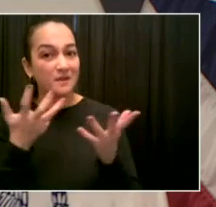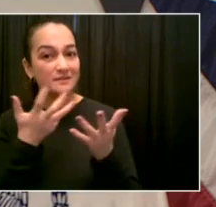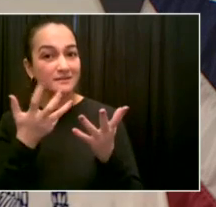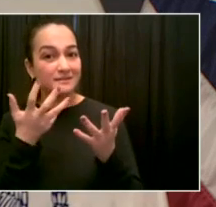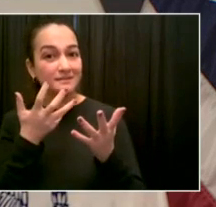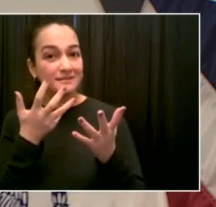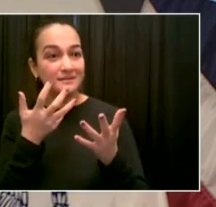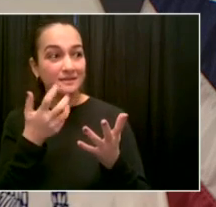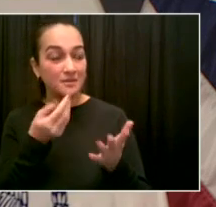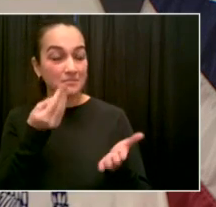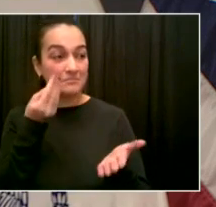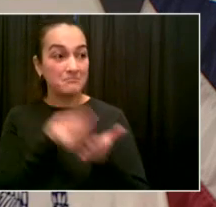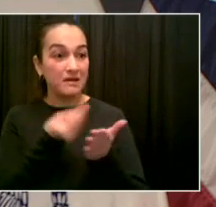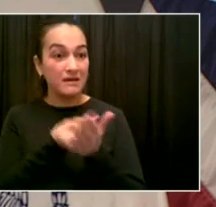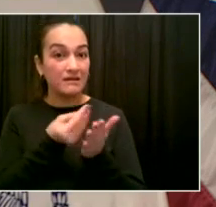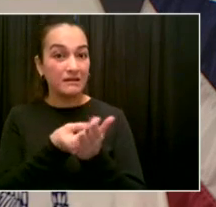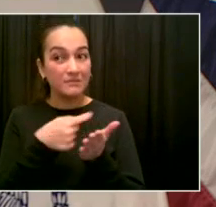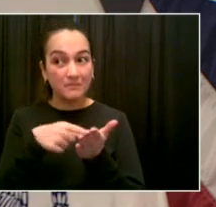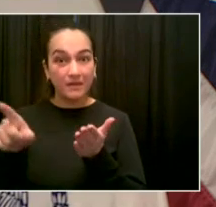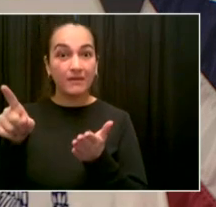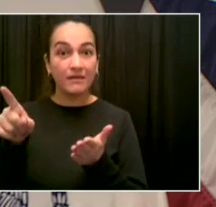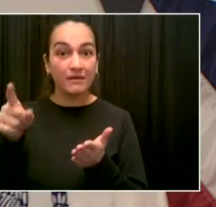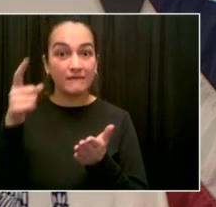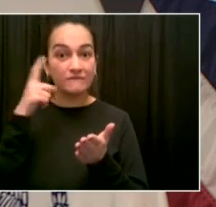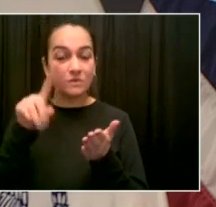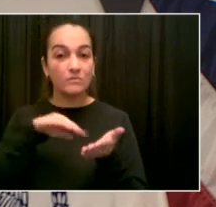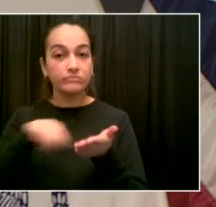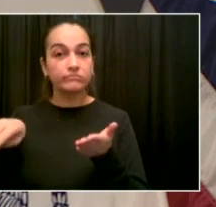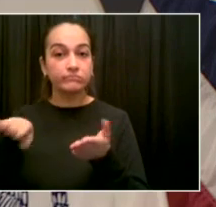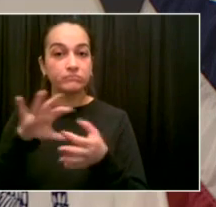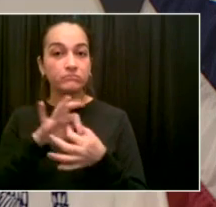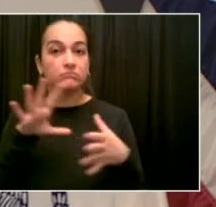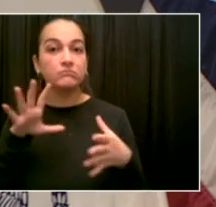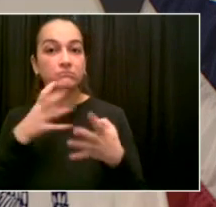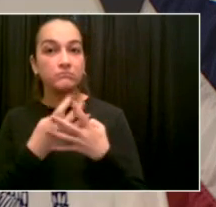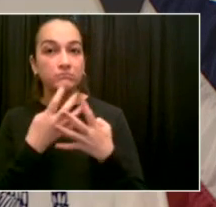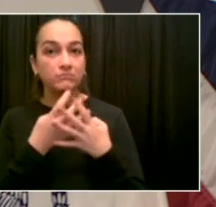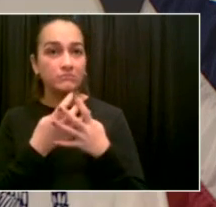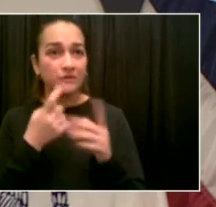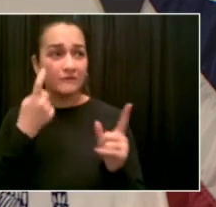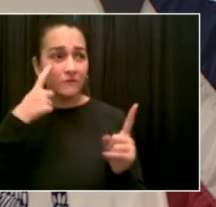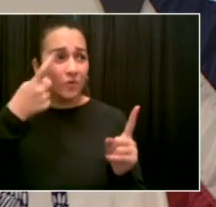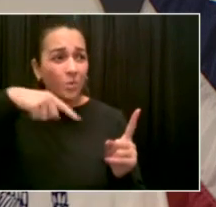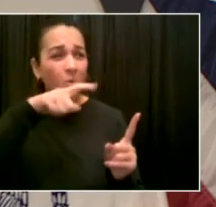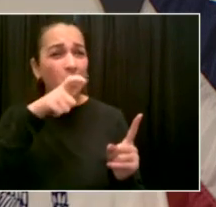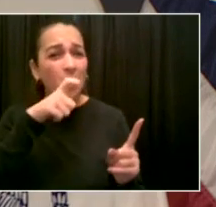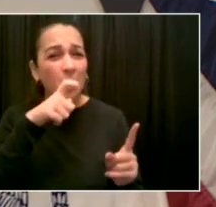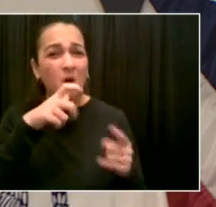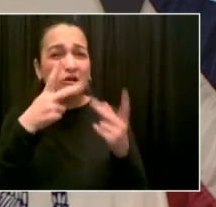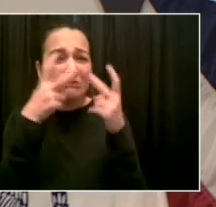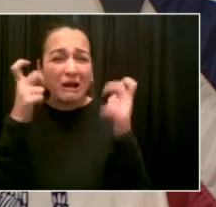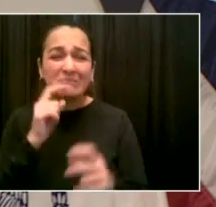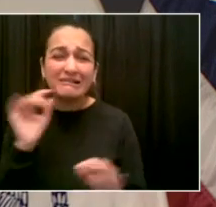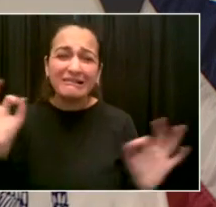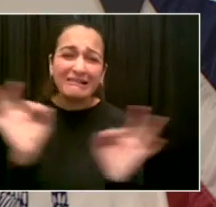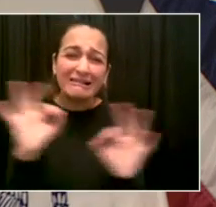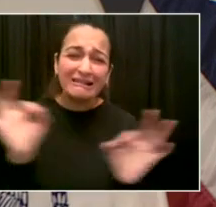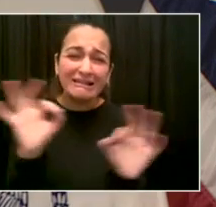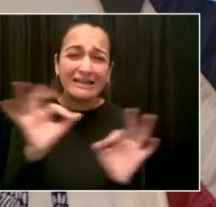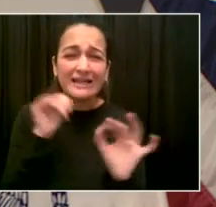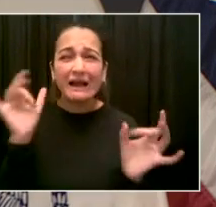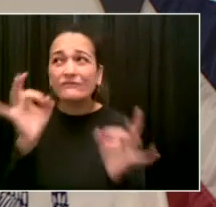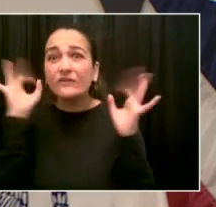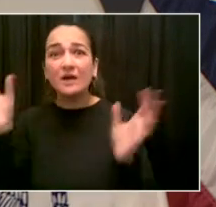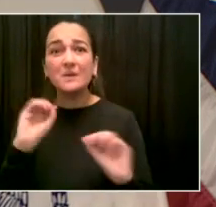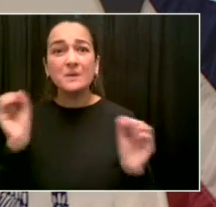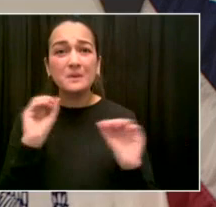translate into additional low-level crime. What does that say to the law-abiding public that